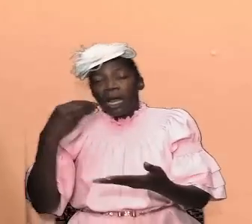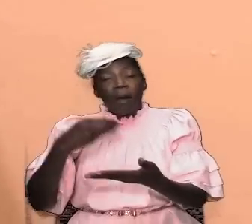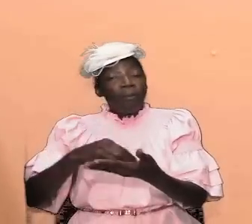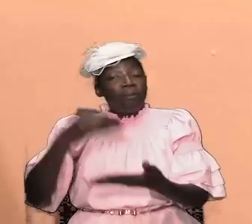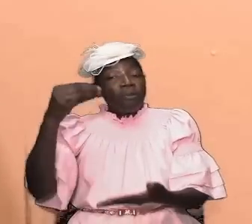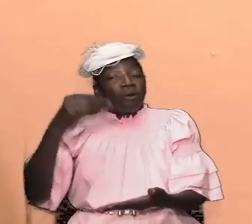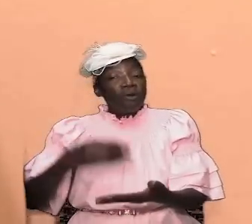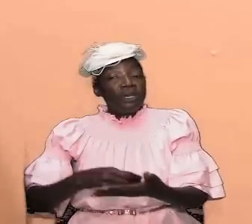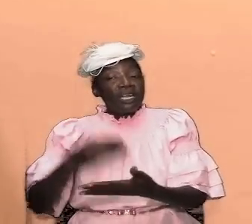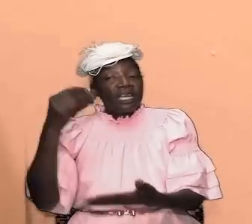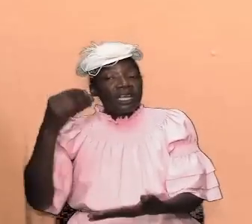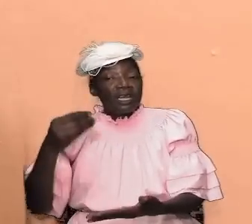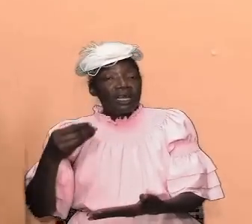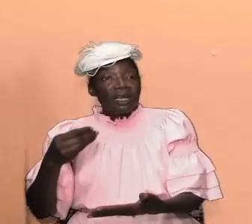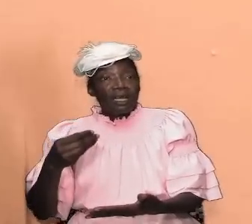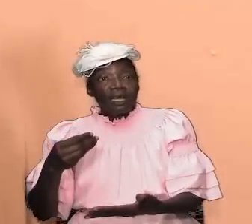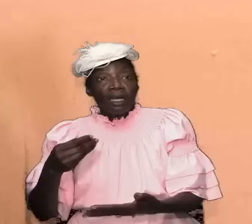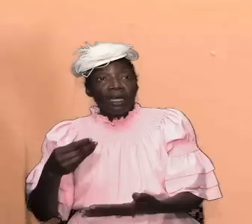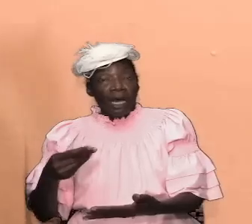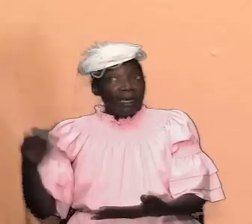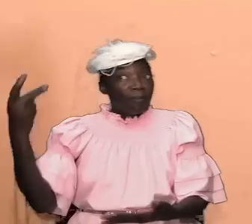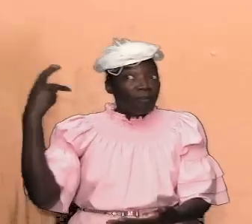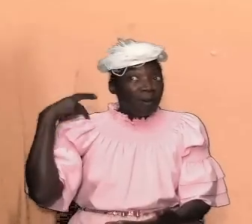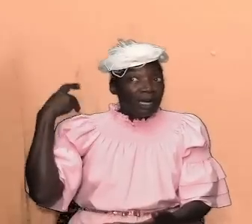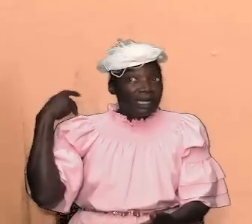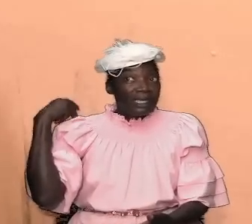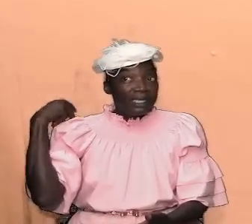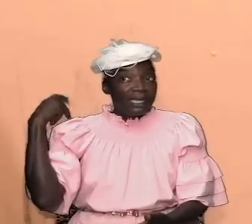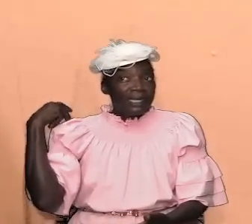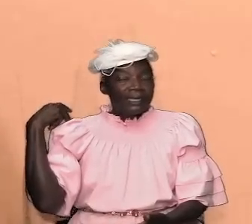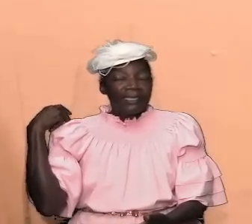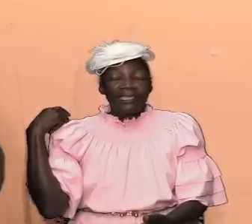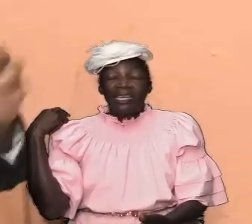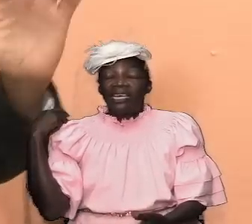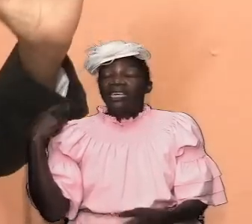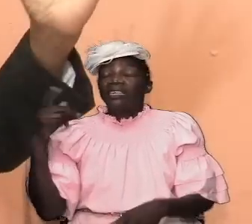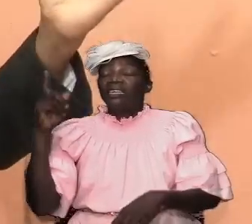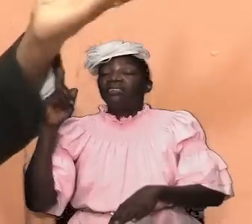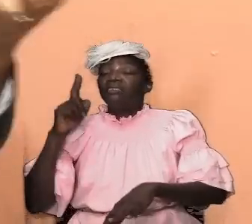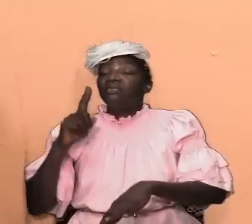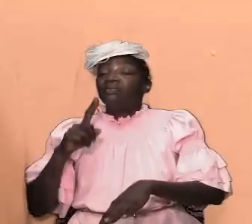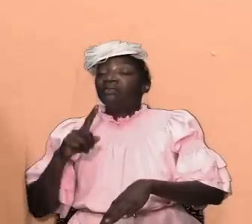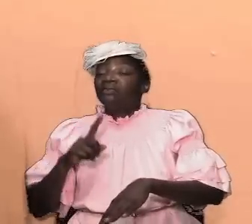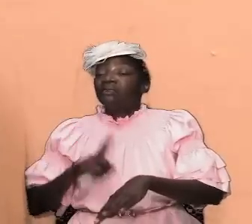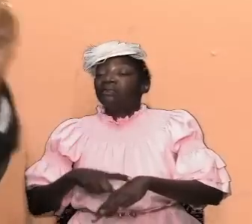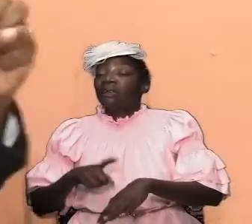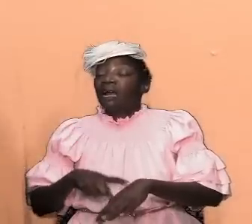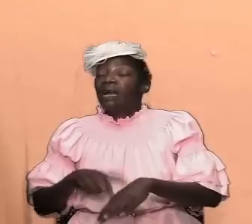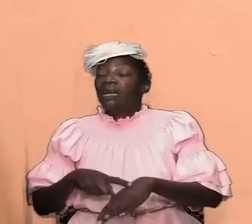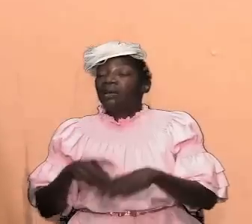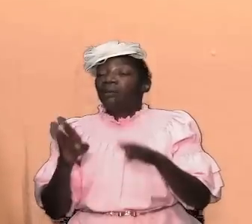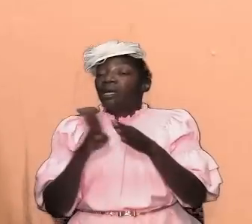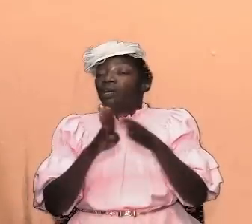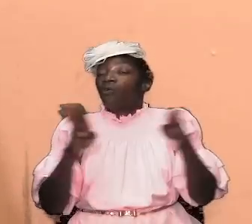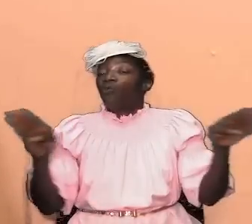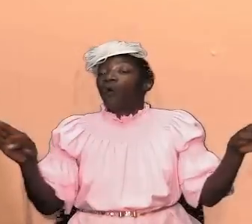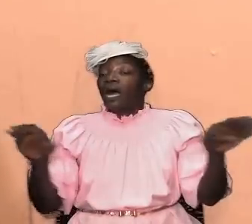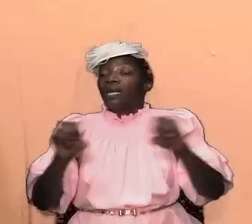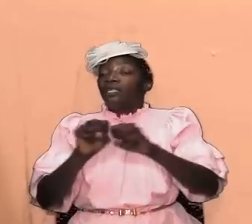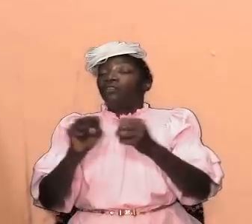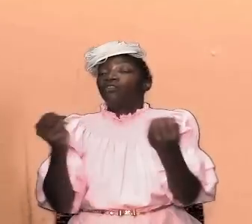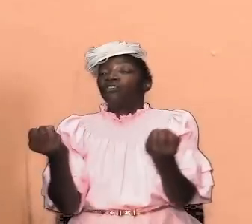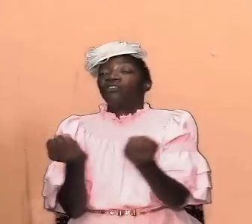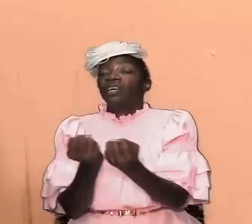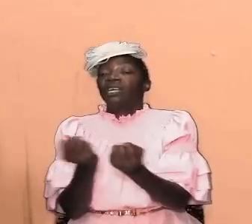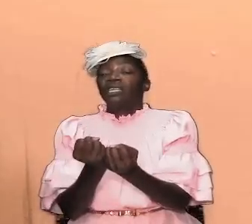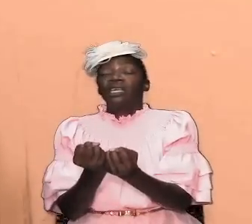political it is at a point in the broader wider society that they are